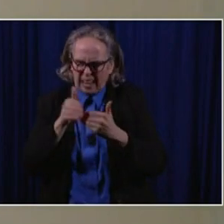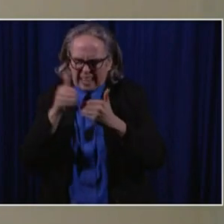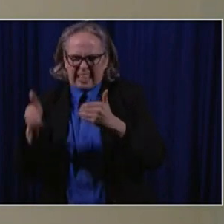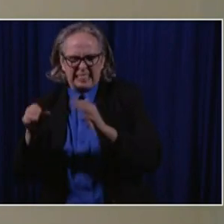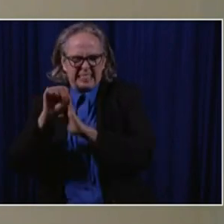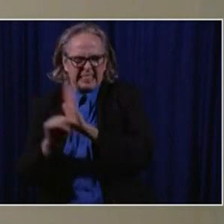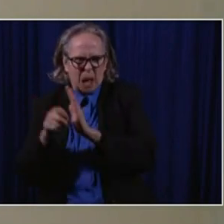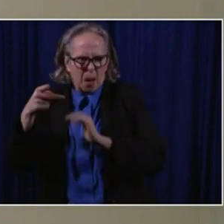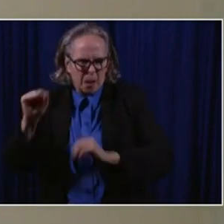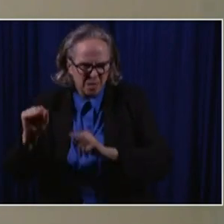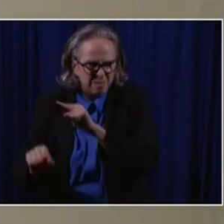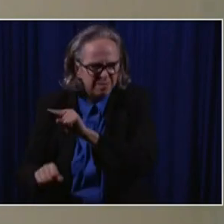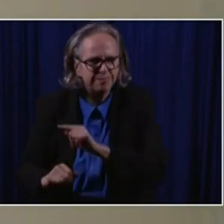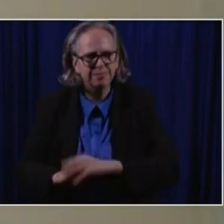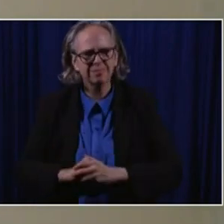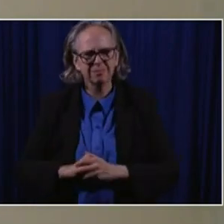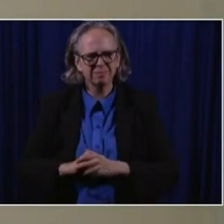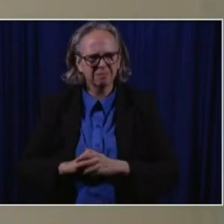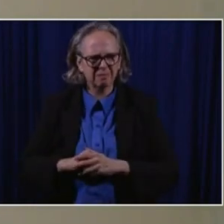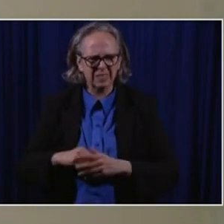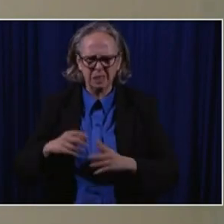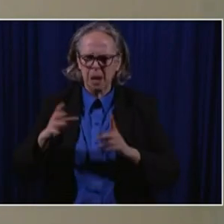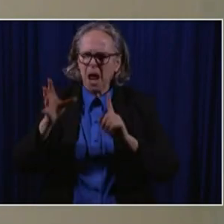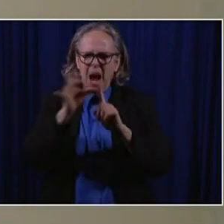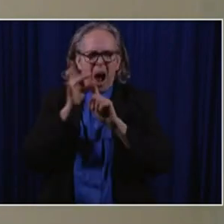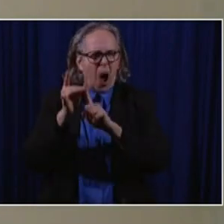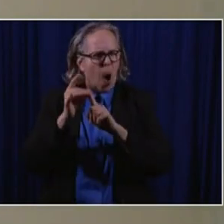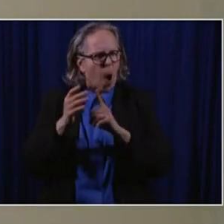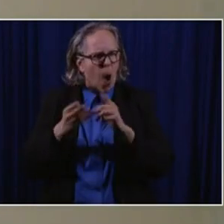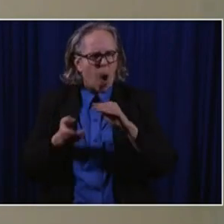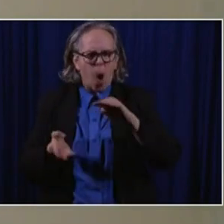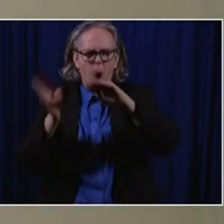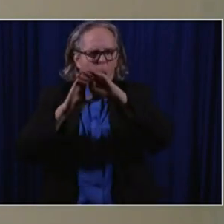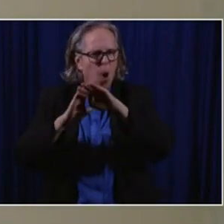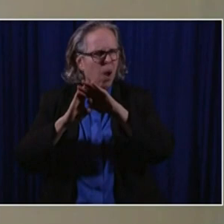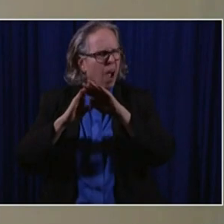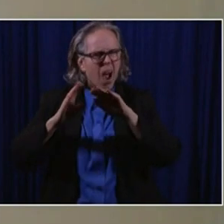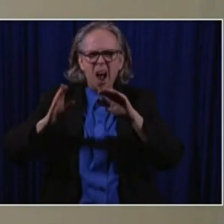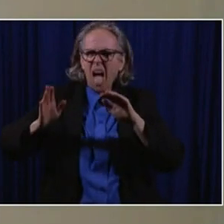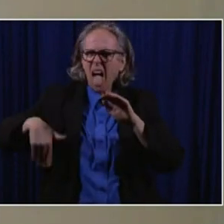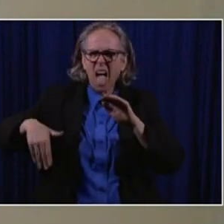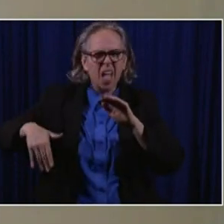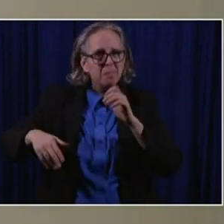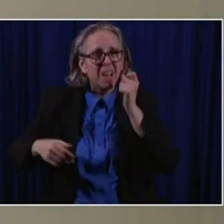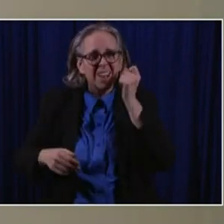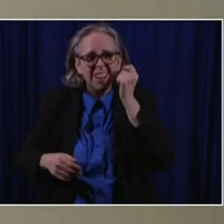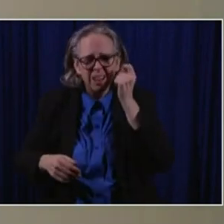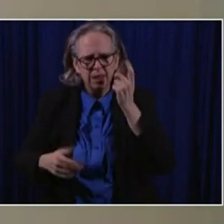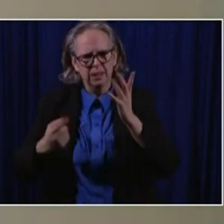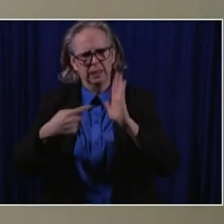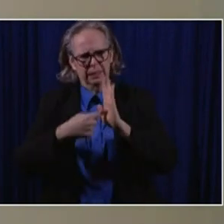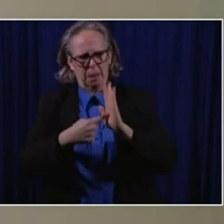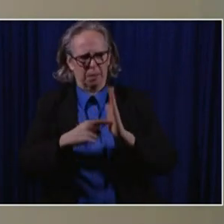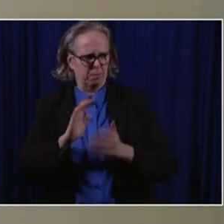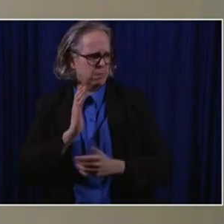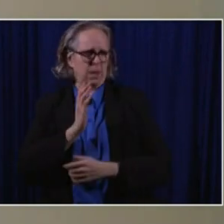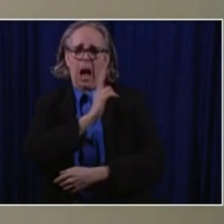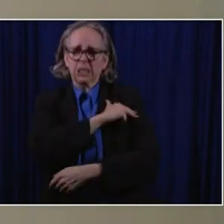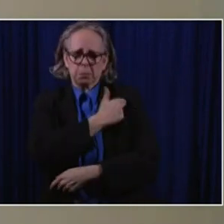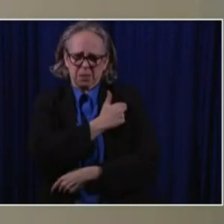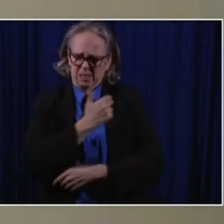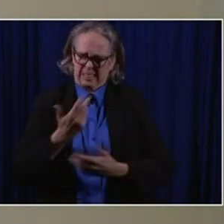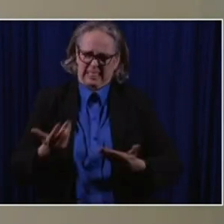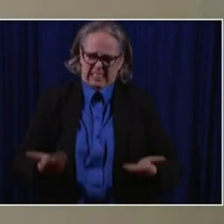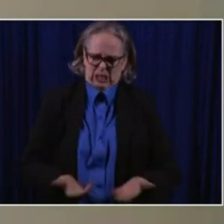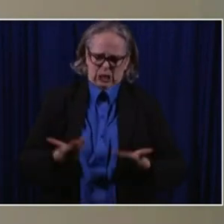the ramifications of COVID yet. So if you go back to the numbers in our hospital, uh, back in the